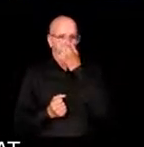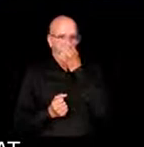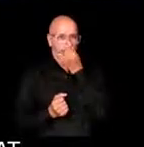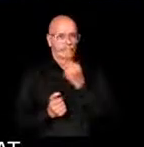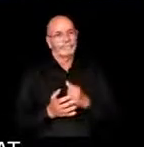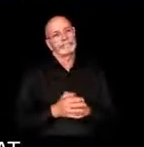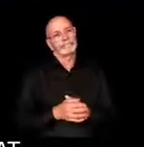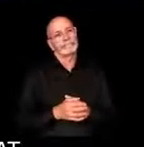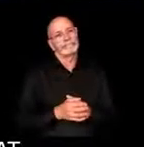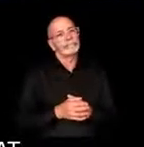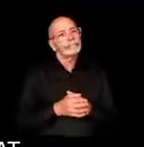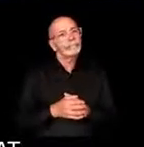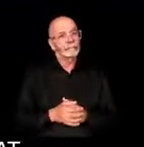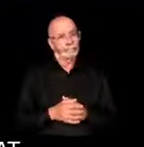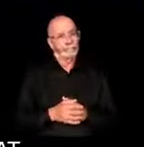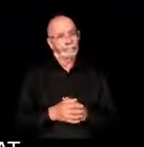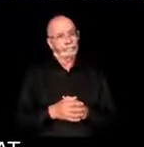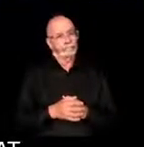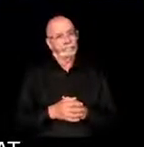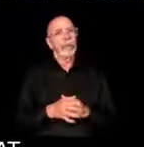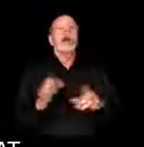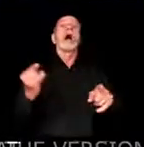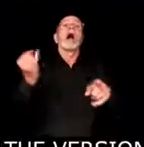the version of that conversation that you've described?